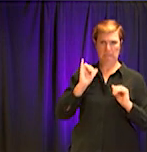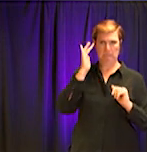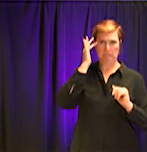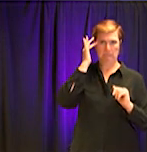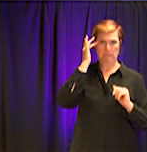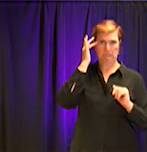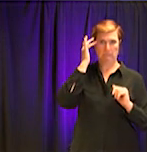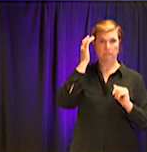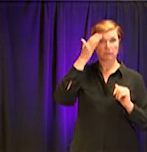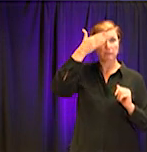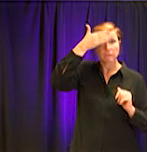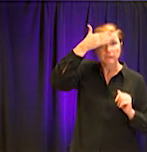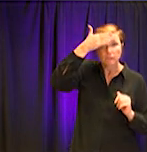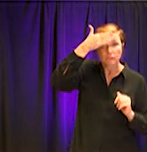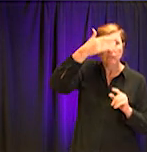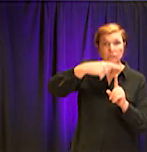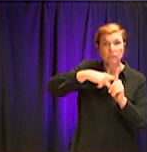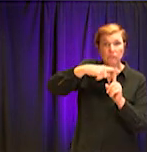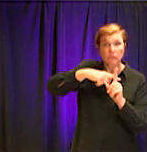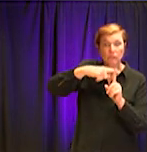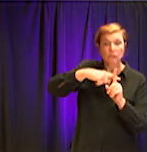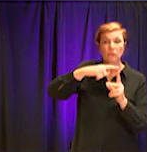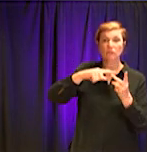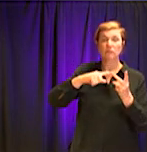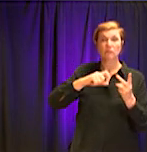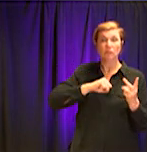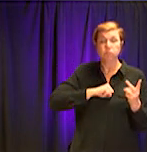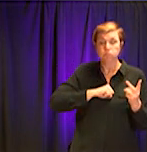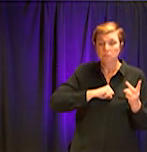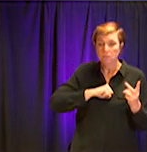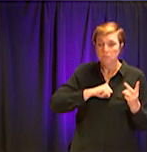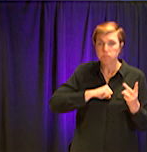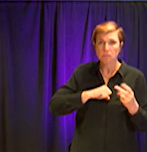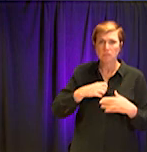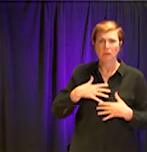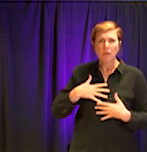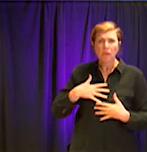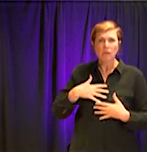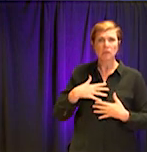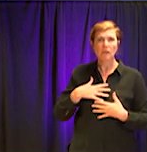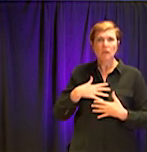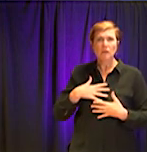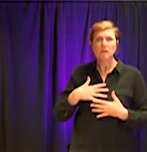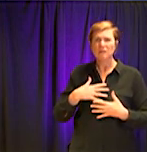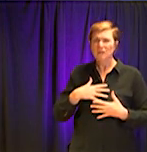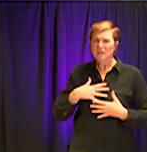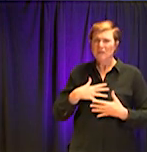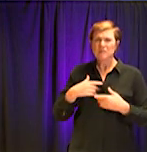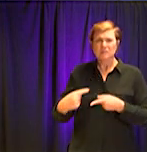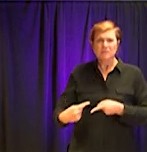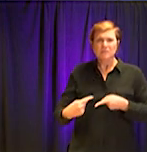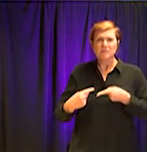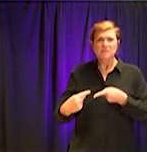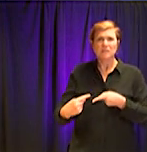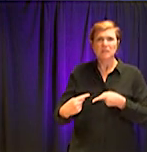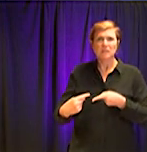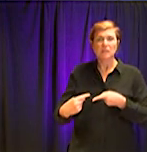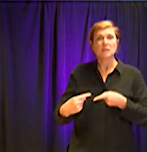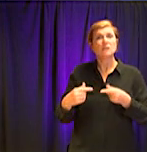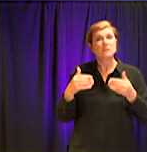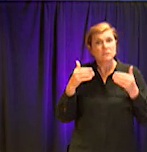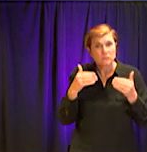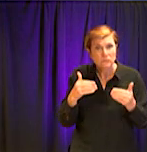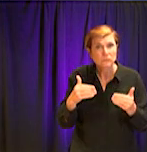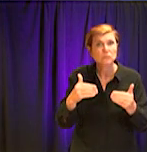fever, cough, some shortness of breath, concerns about their health should, should reach out to their,